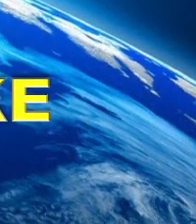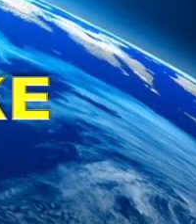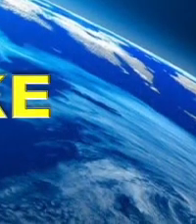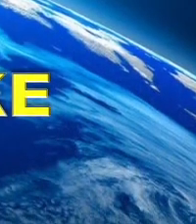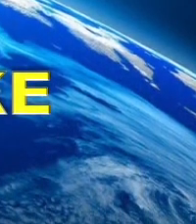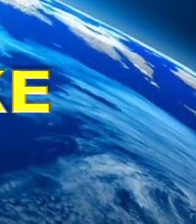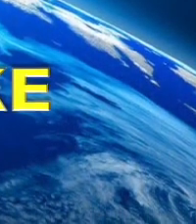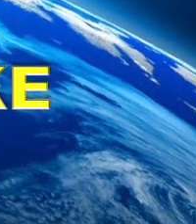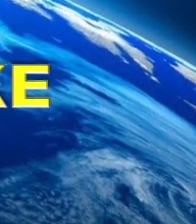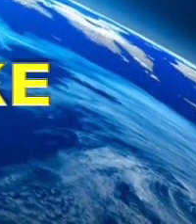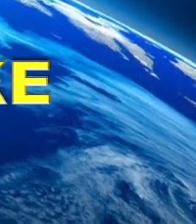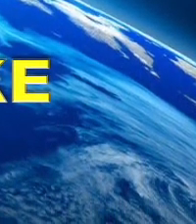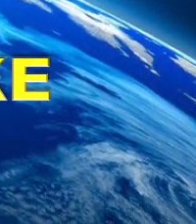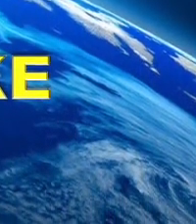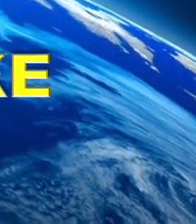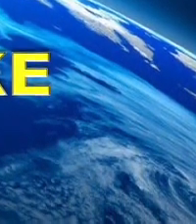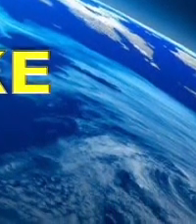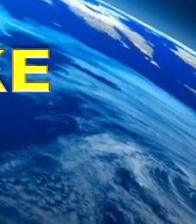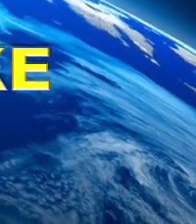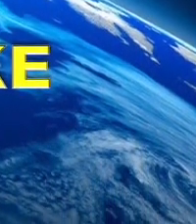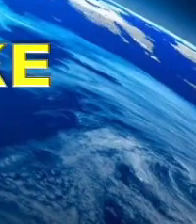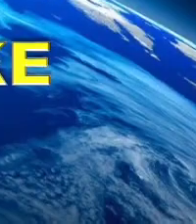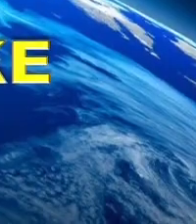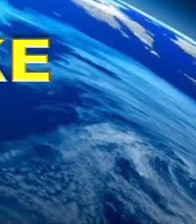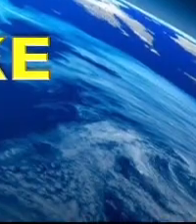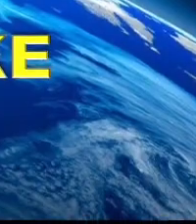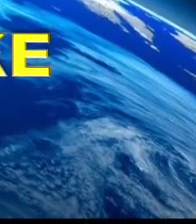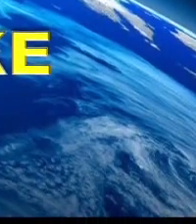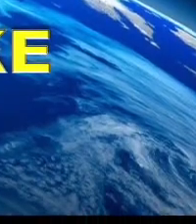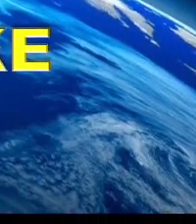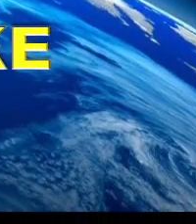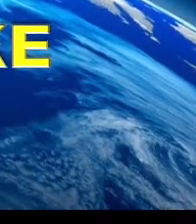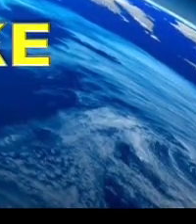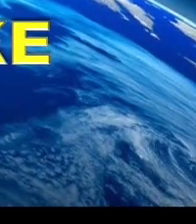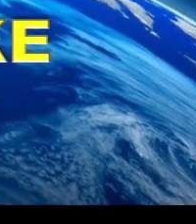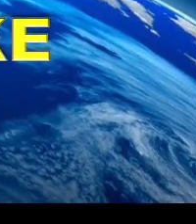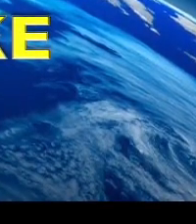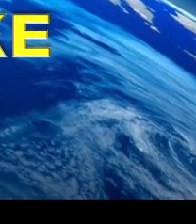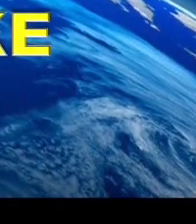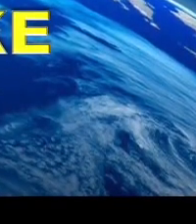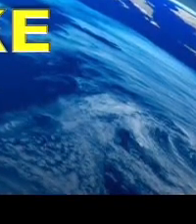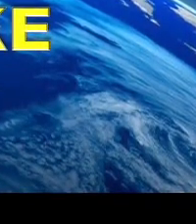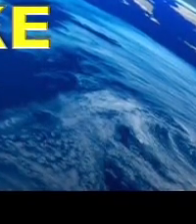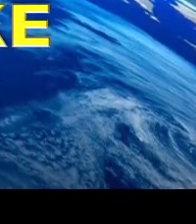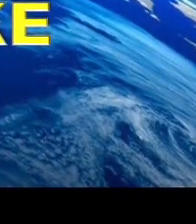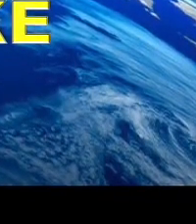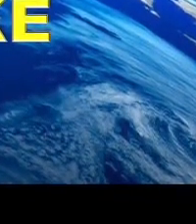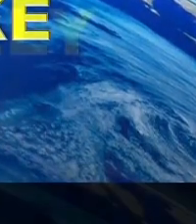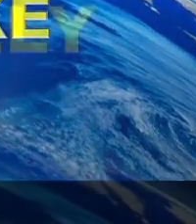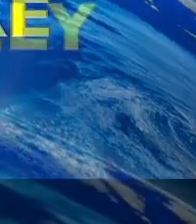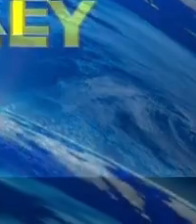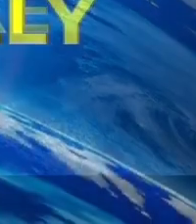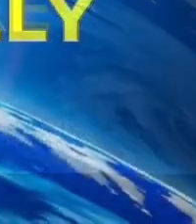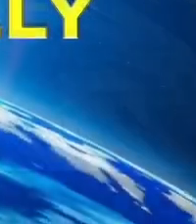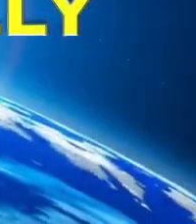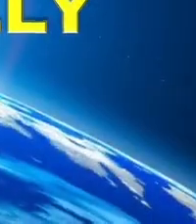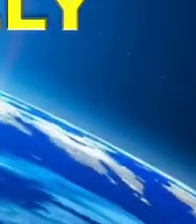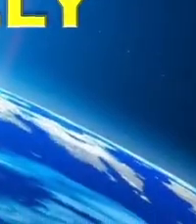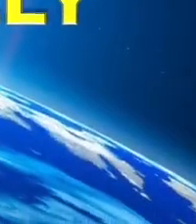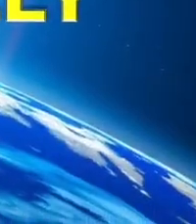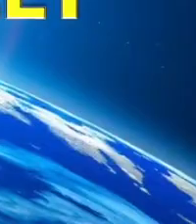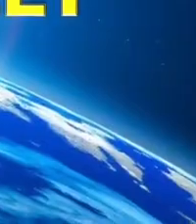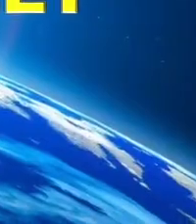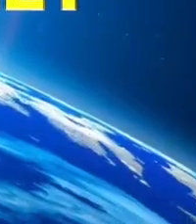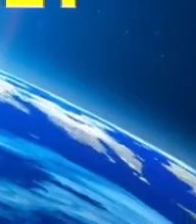Behold, the groom is coming at midnight. He's coming soon to take away his beloved pride. He'll go